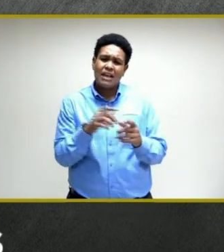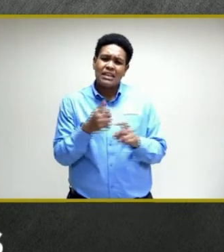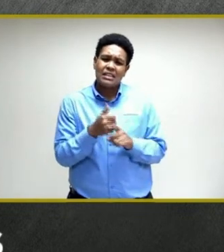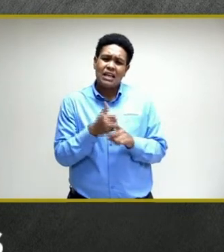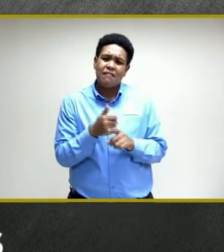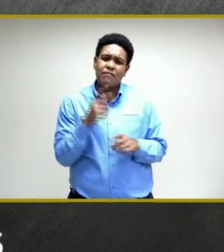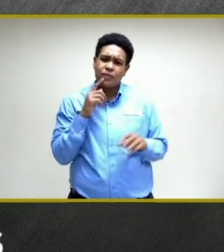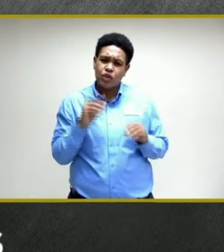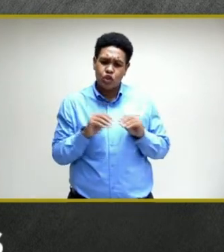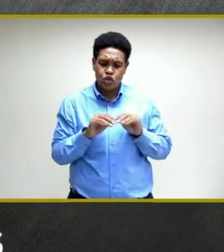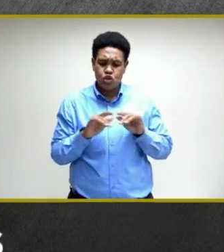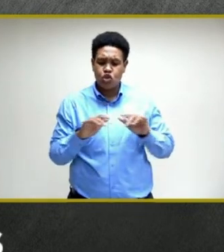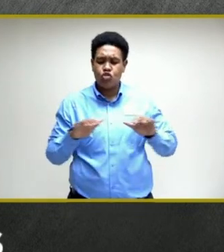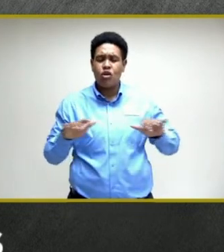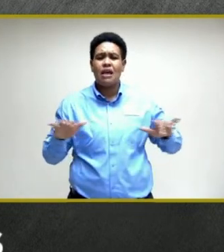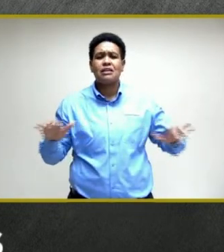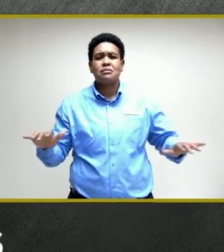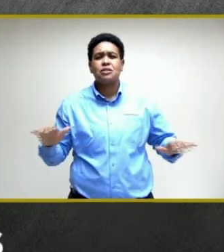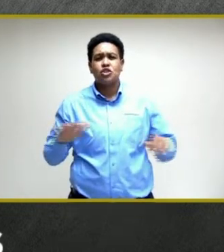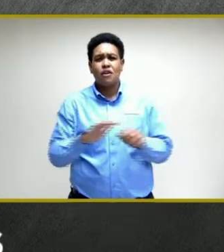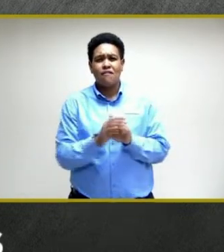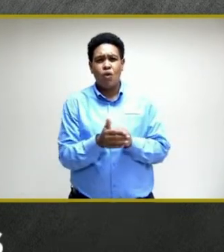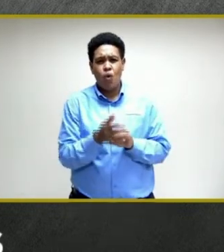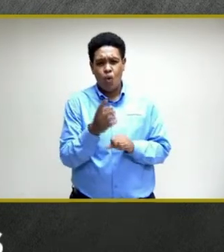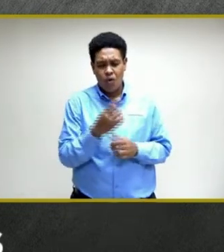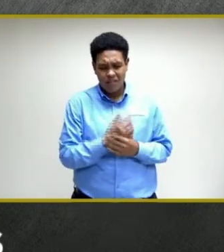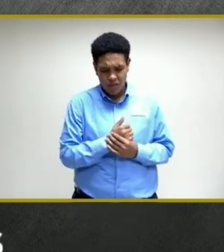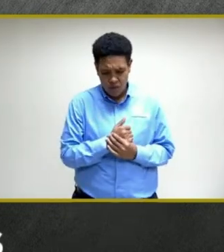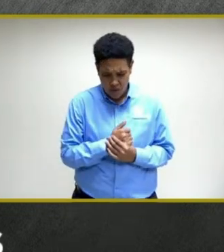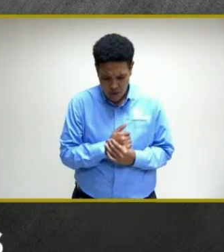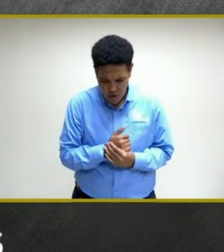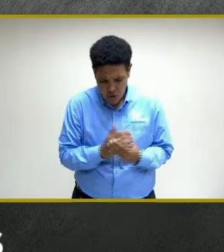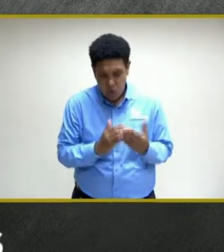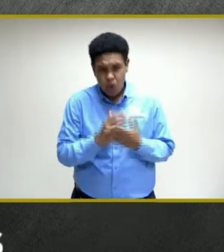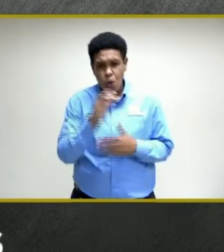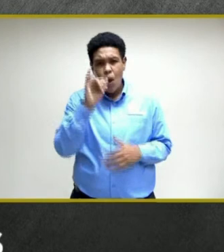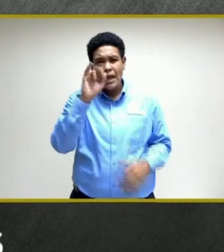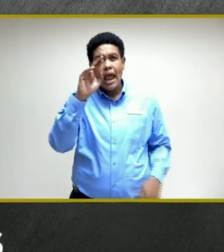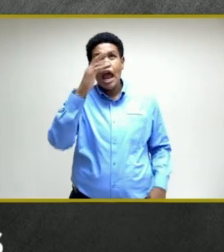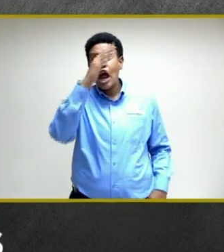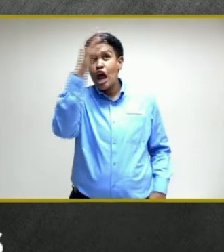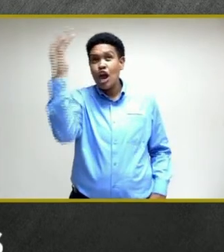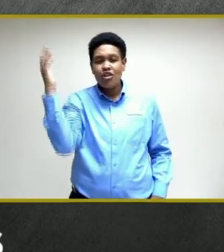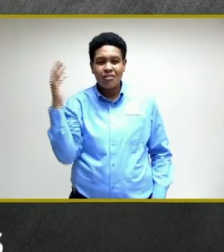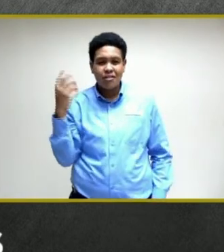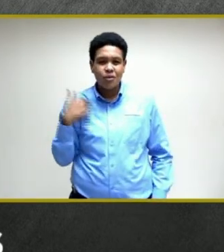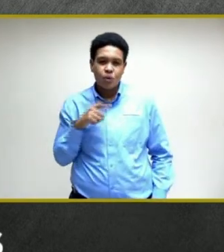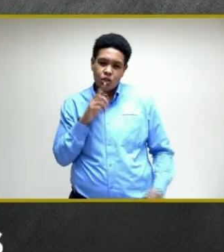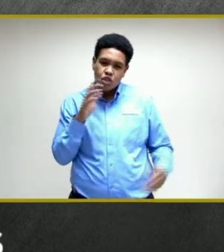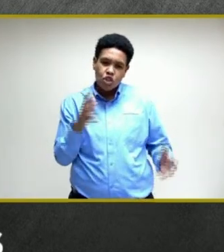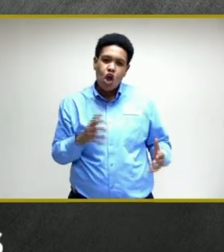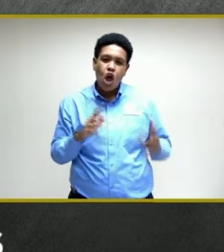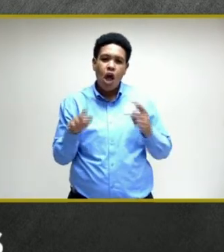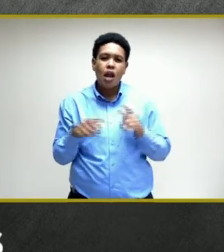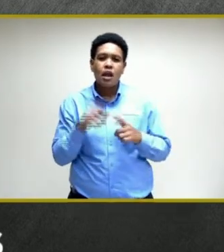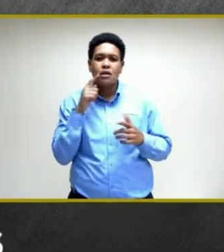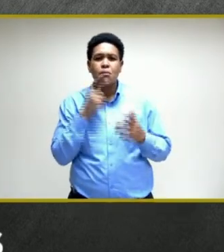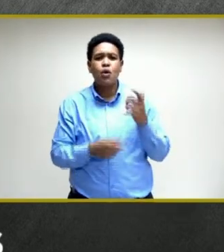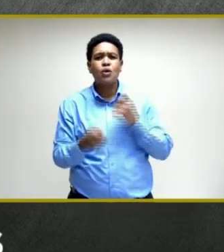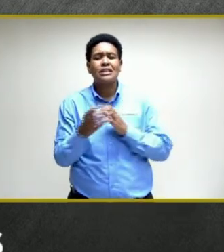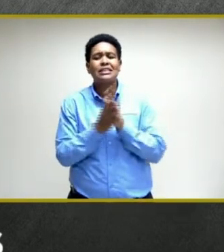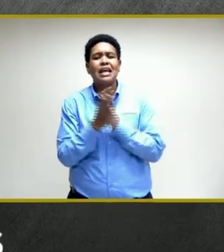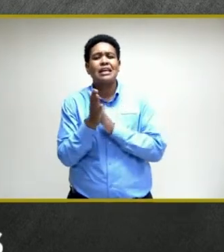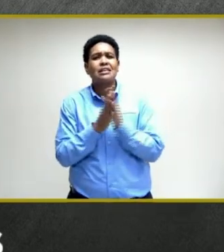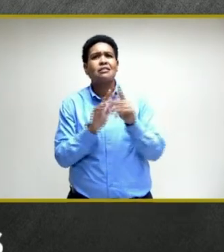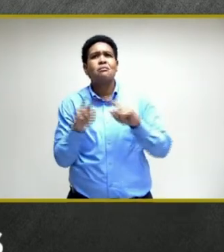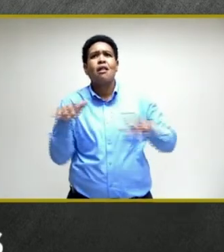transmission of COVID-19 through the air. air. We talk a lot about sanitization, but I'm